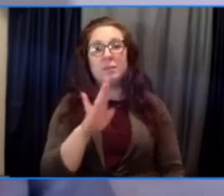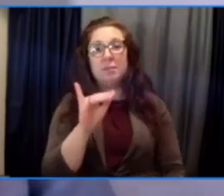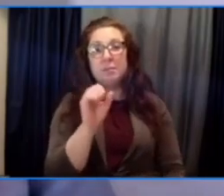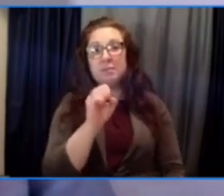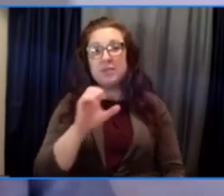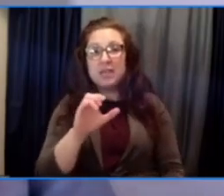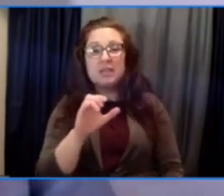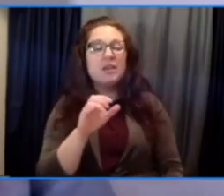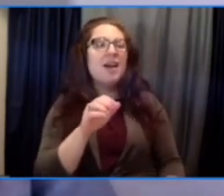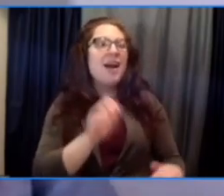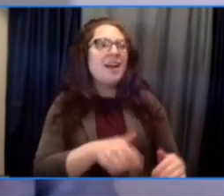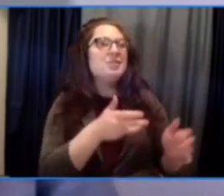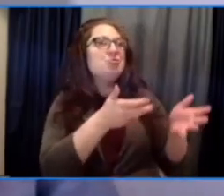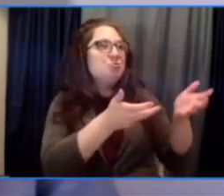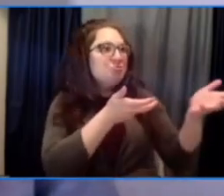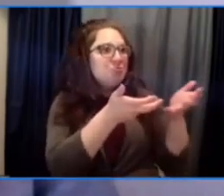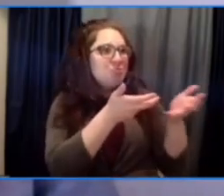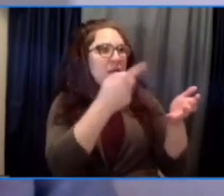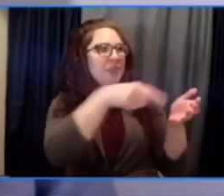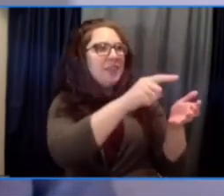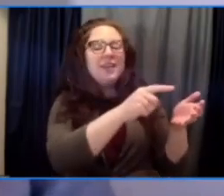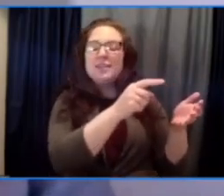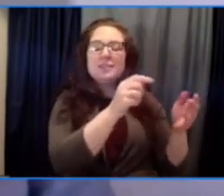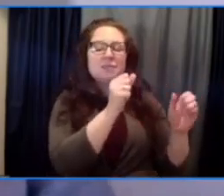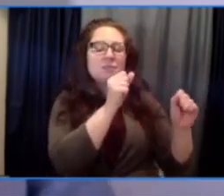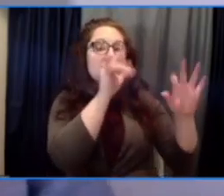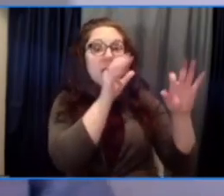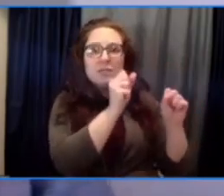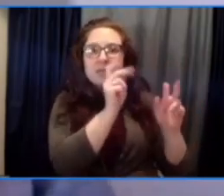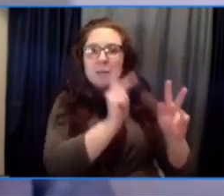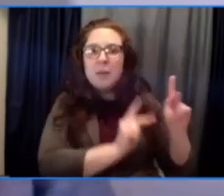these brilliant people every day, every day.